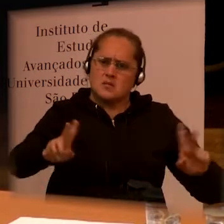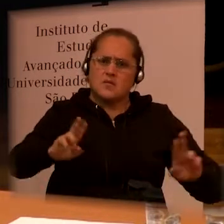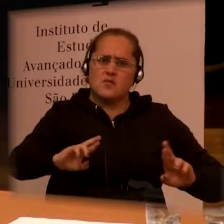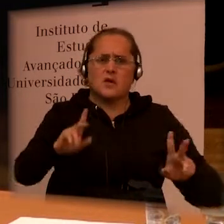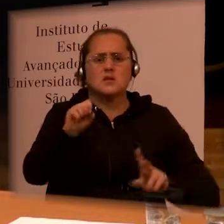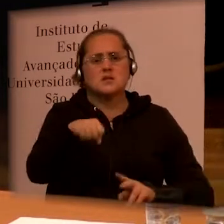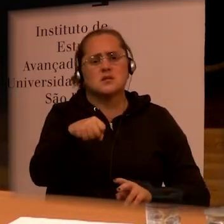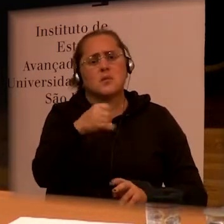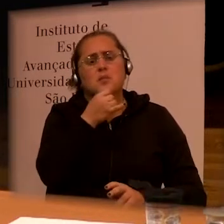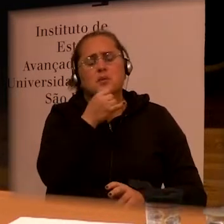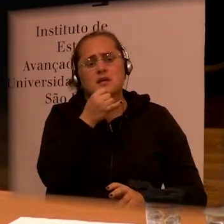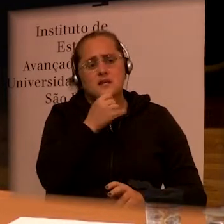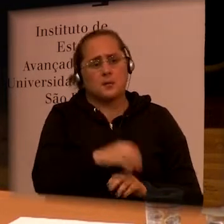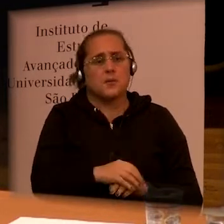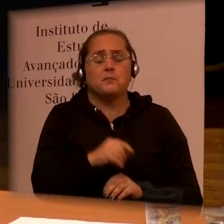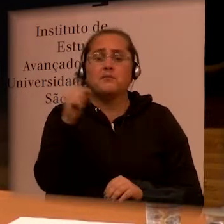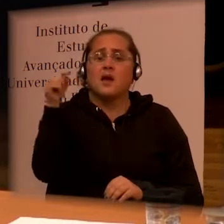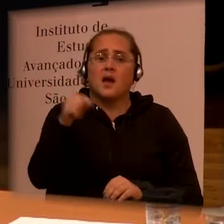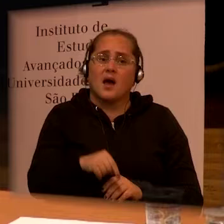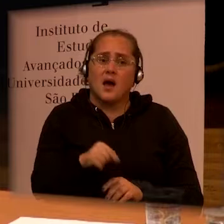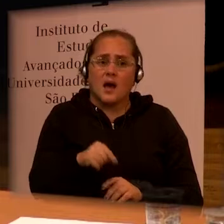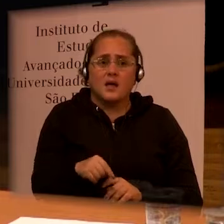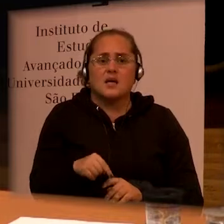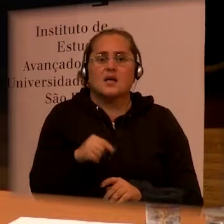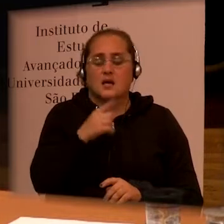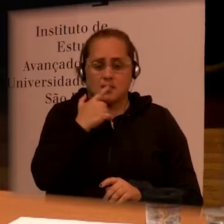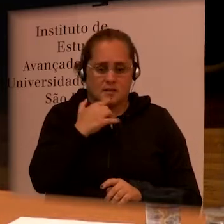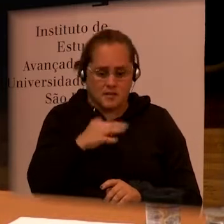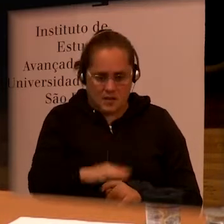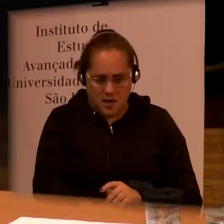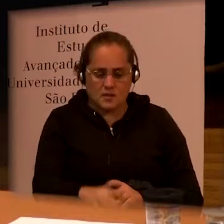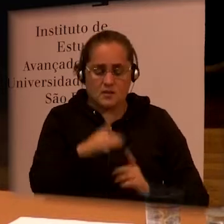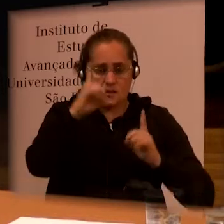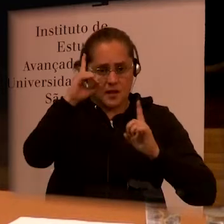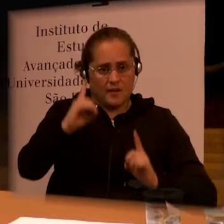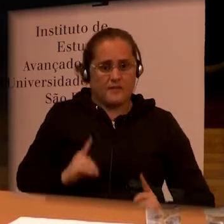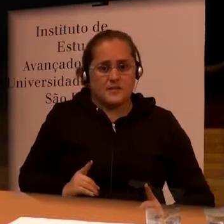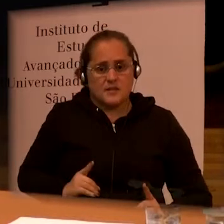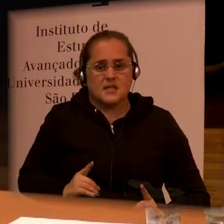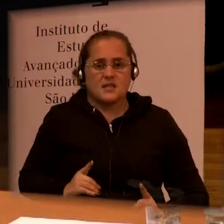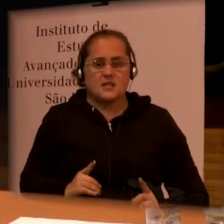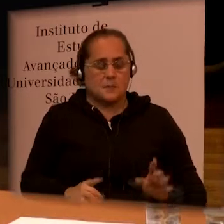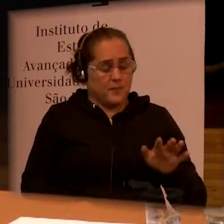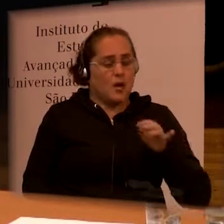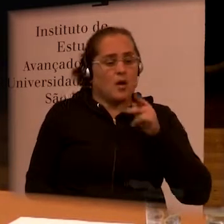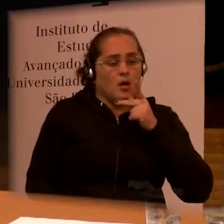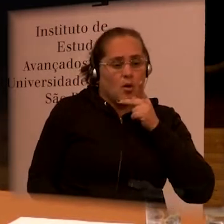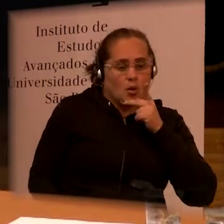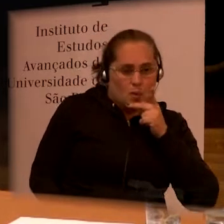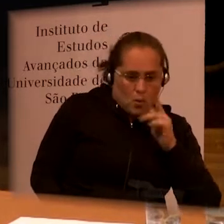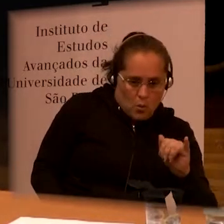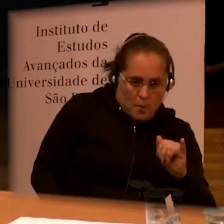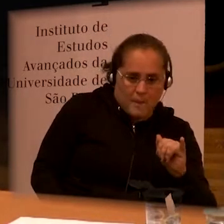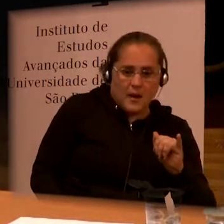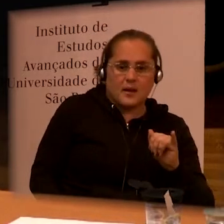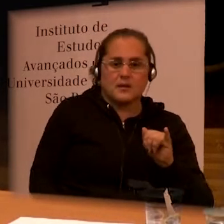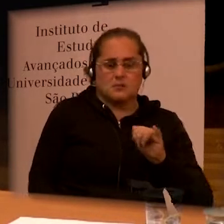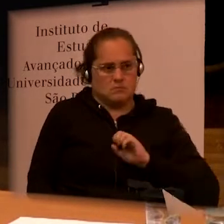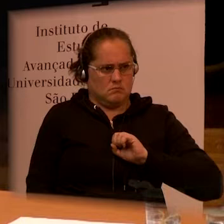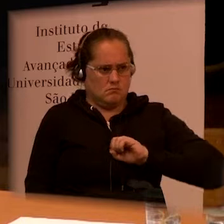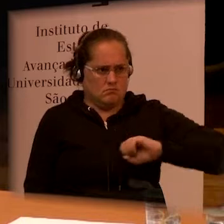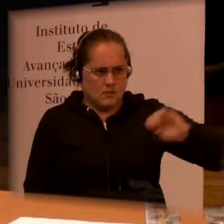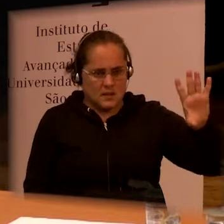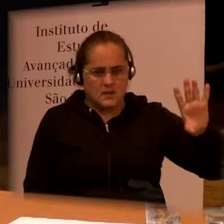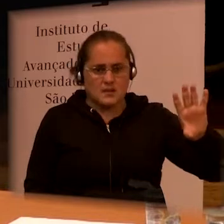find with children with disabilities is the father goes, the father goes off and we have not seen that with Zika